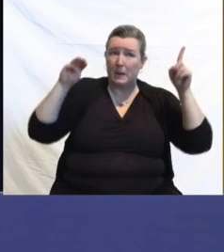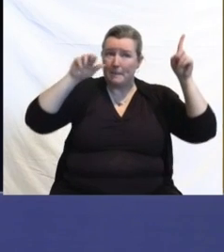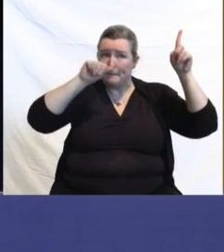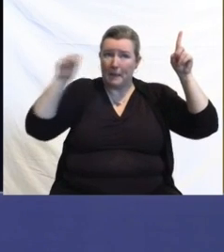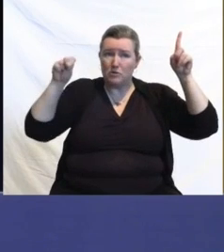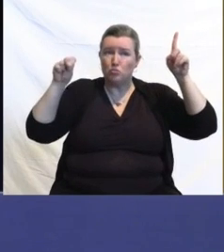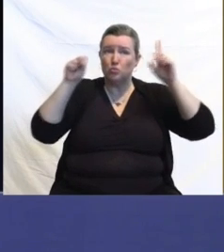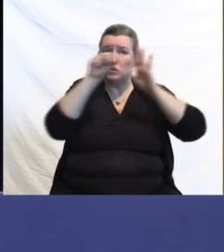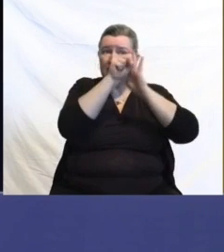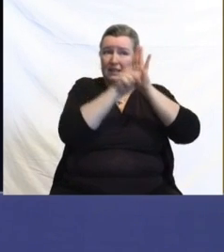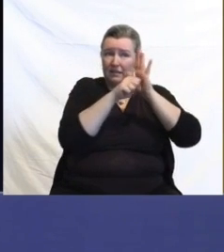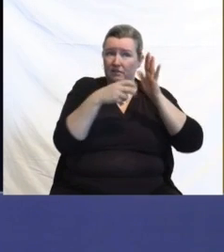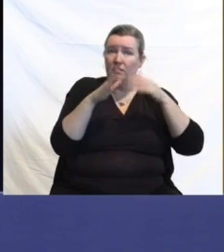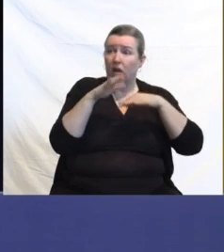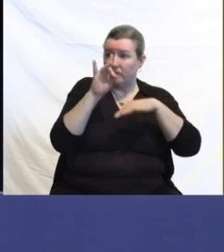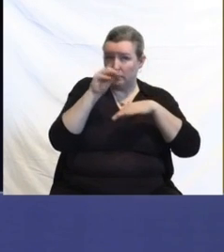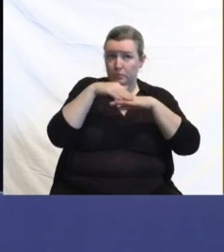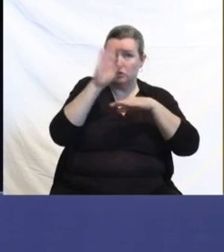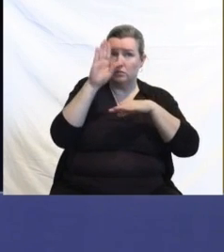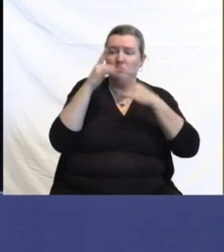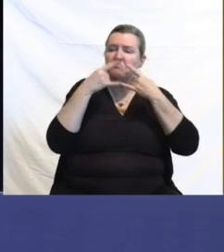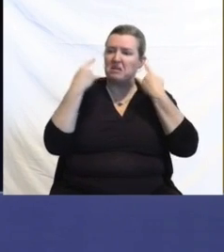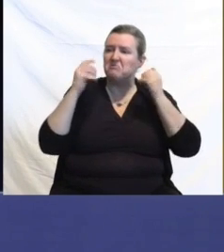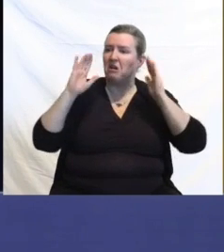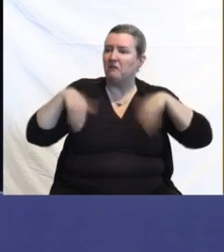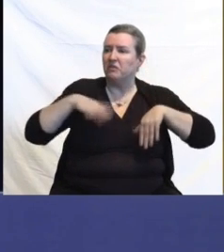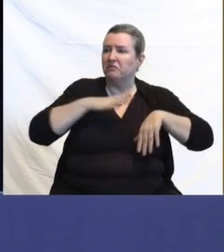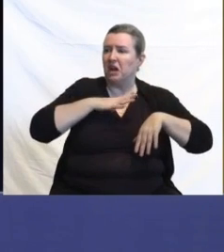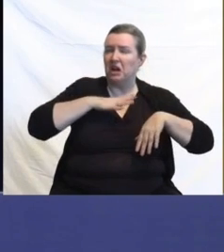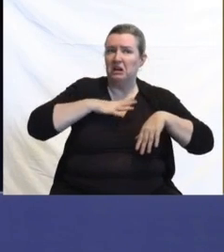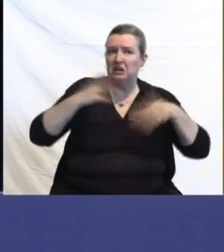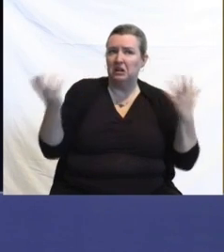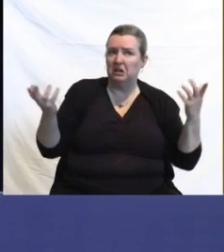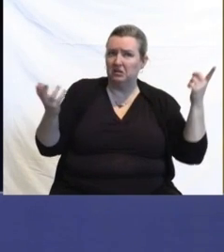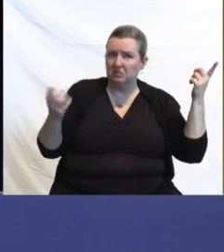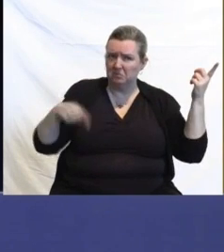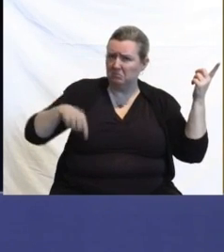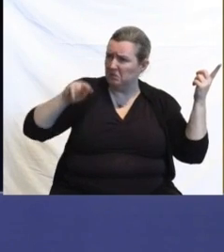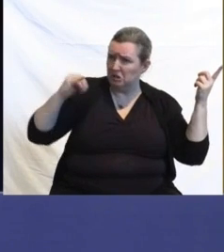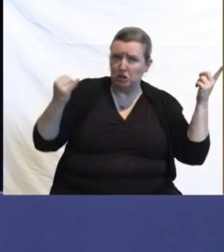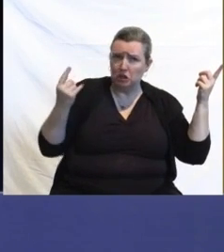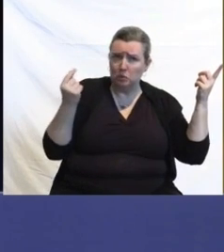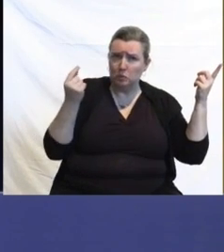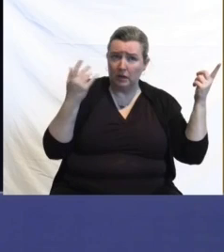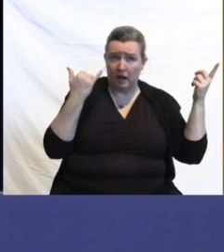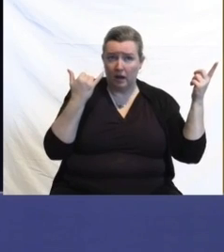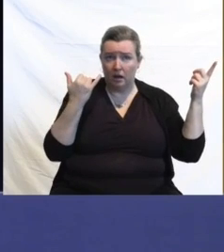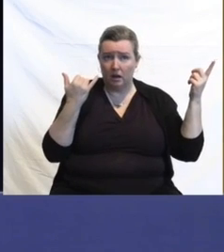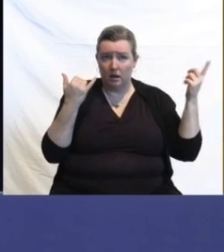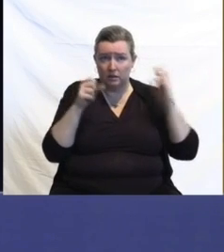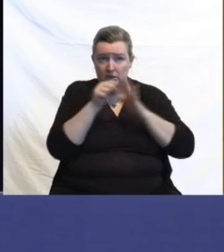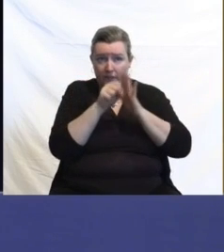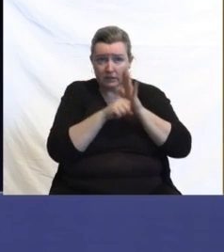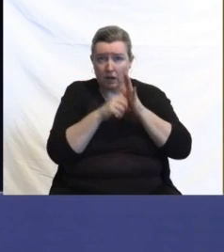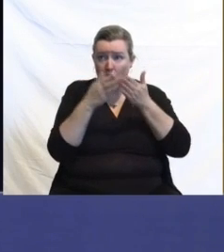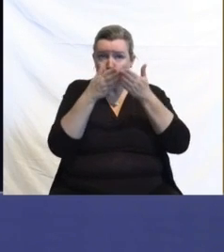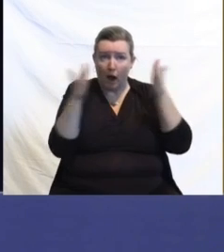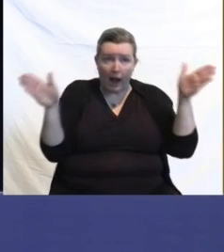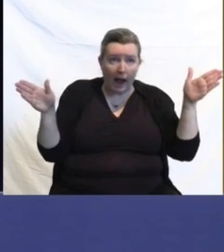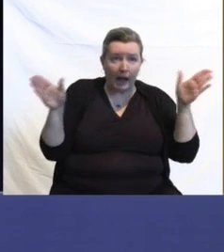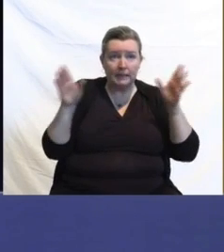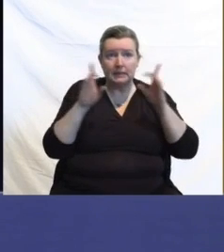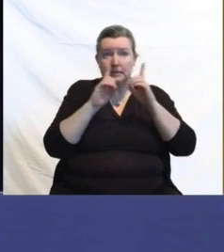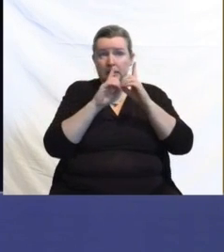If so, would the rate be, what would that rate be here in New Jersey? Would it be done statewide, district or by school?